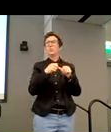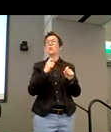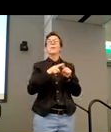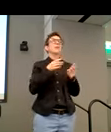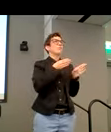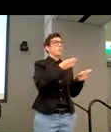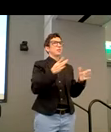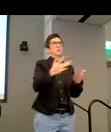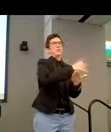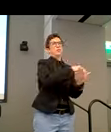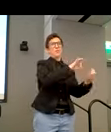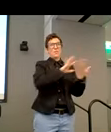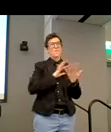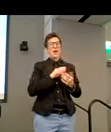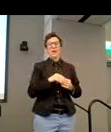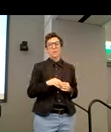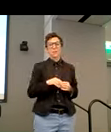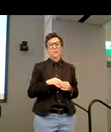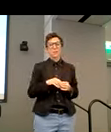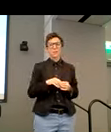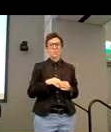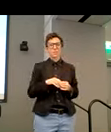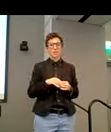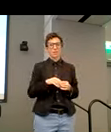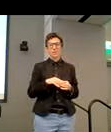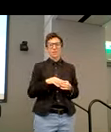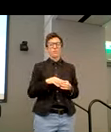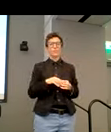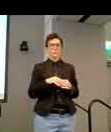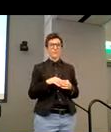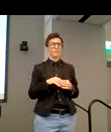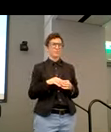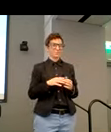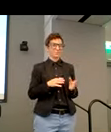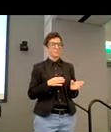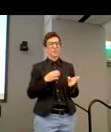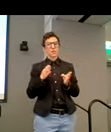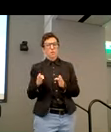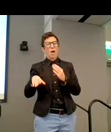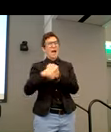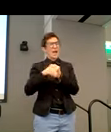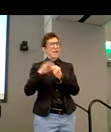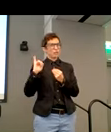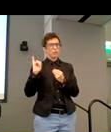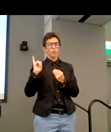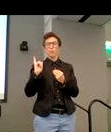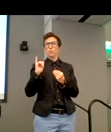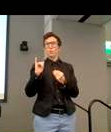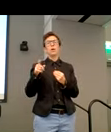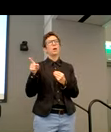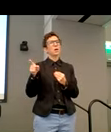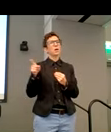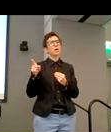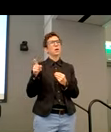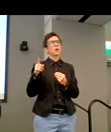feedback, and I think we just make a strong point of emphasis to act upon it. Yeah, to add really quickly, just quickly on that, you know,